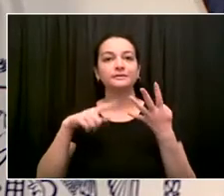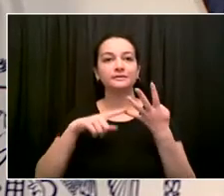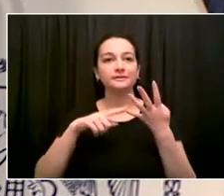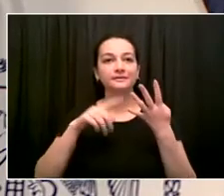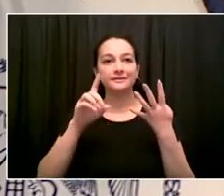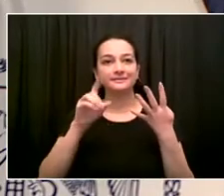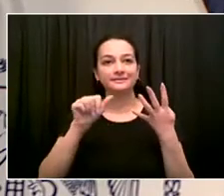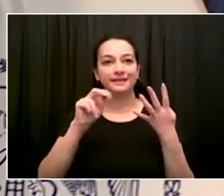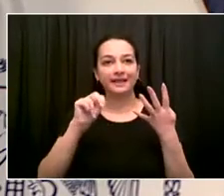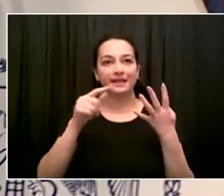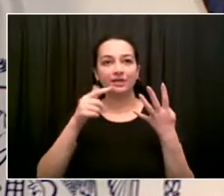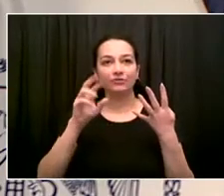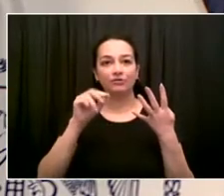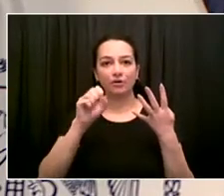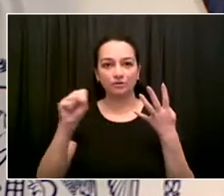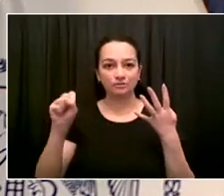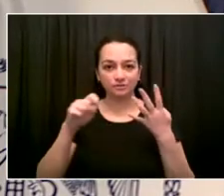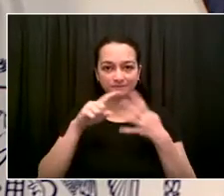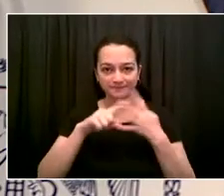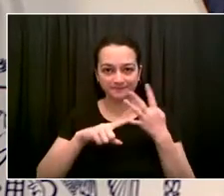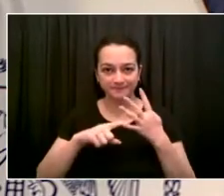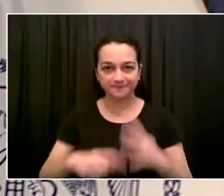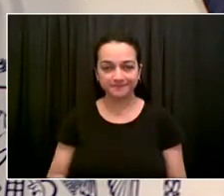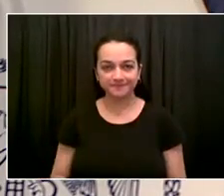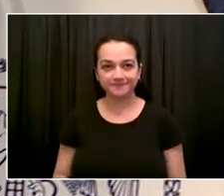today goes to Derek Waller from WABC.